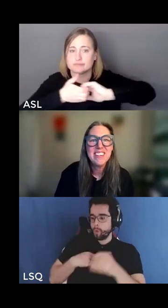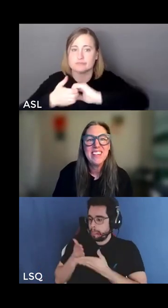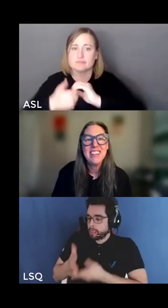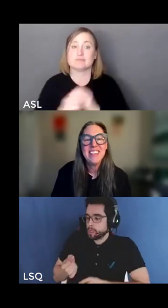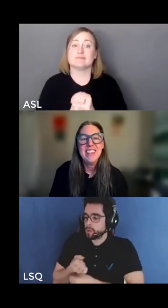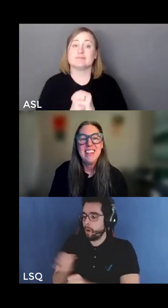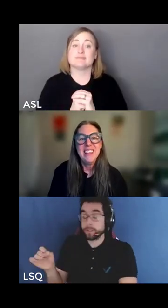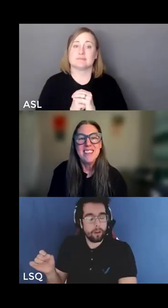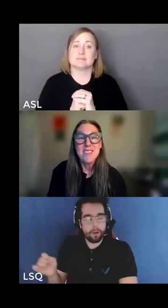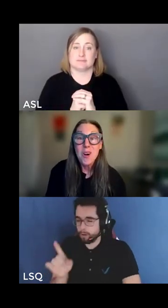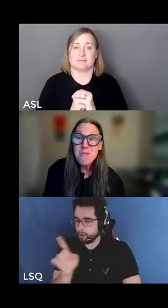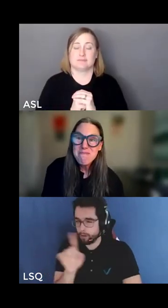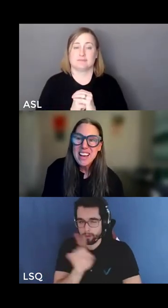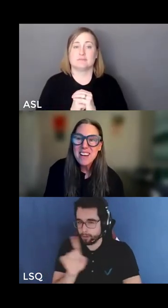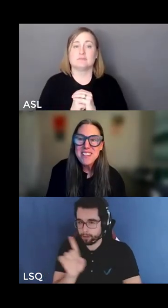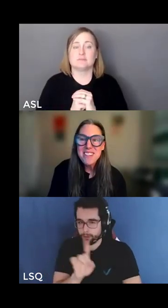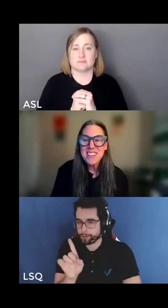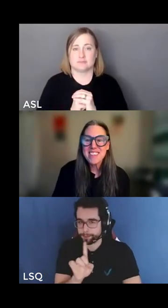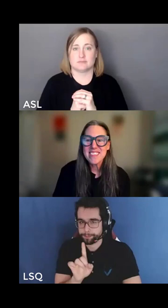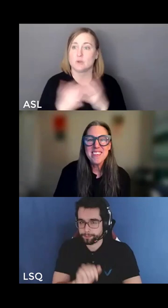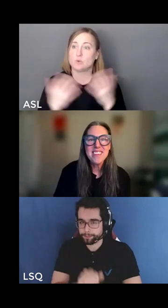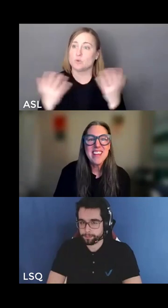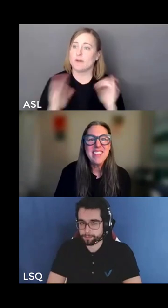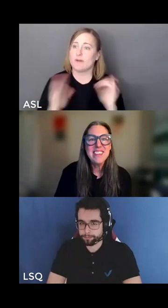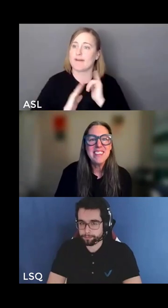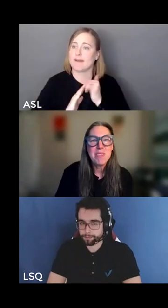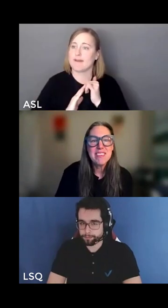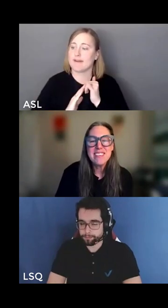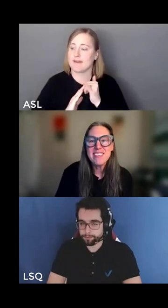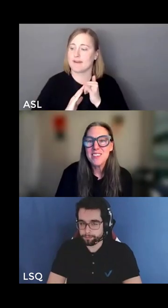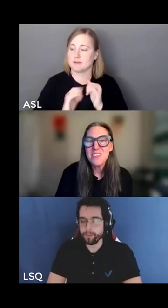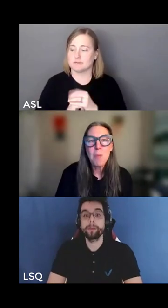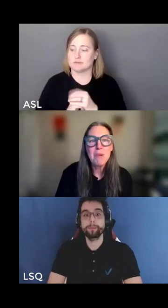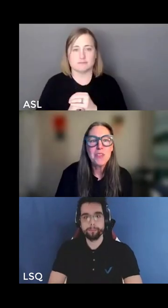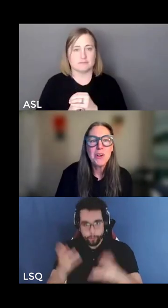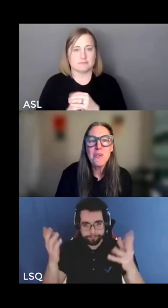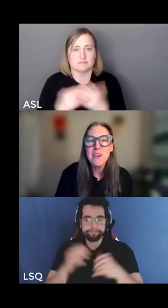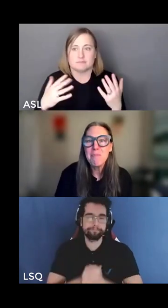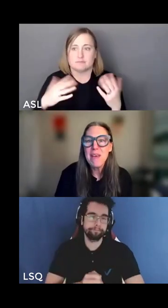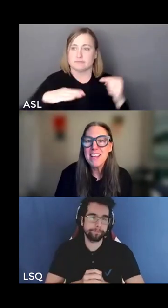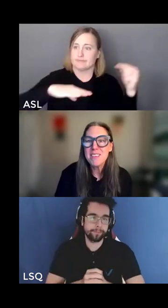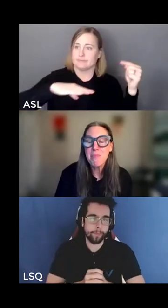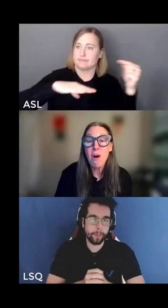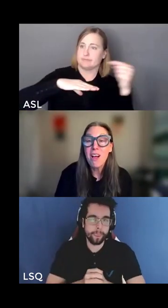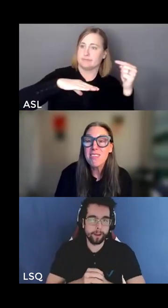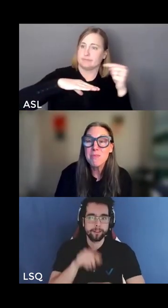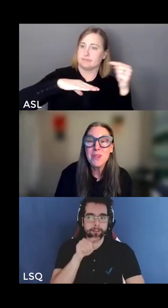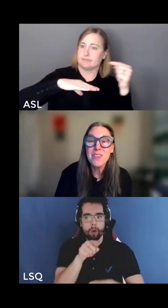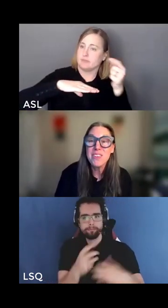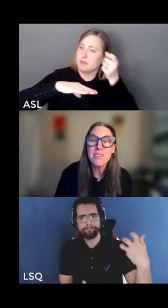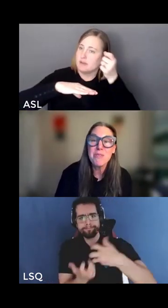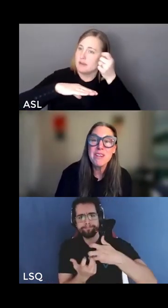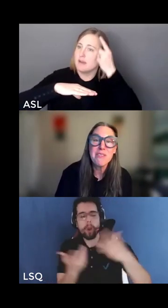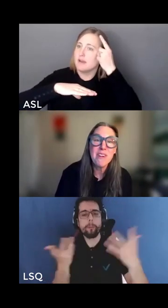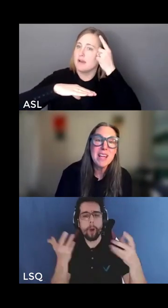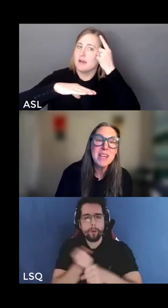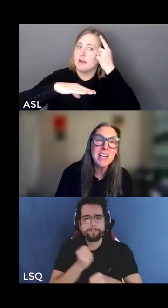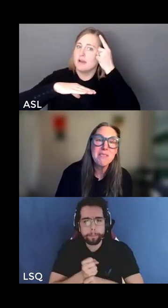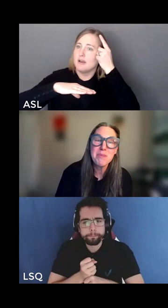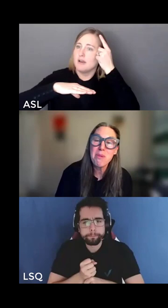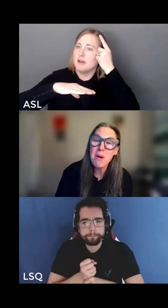so how do we do this understanding the position on the top of the coin makes possible this